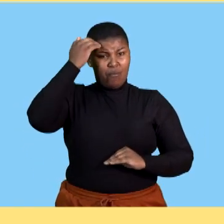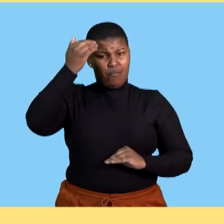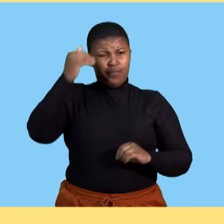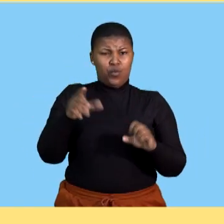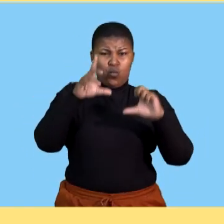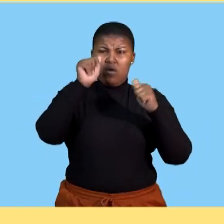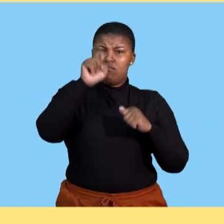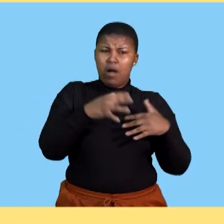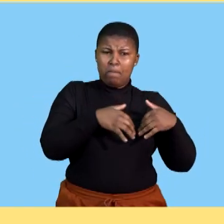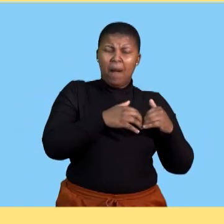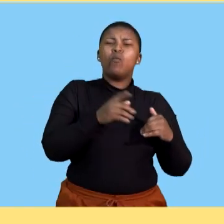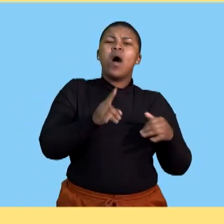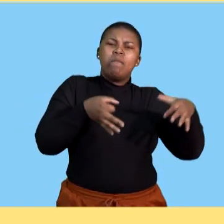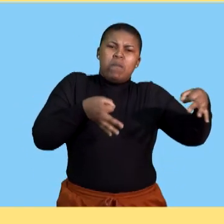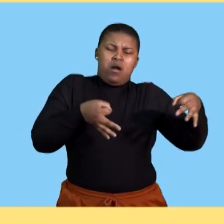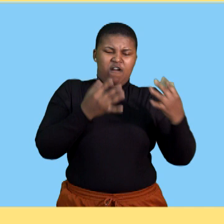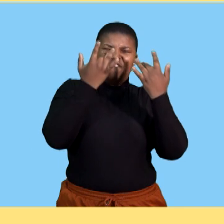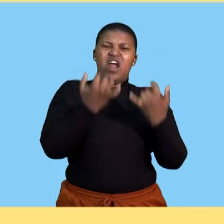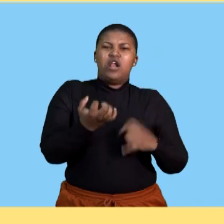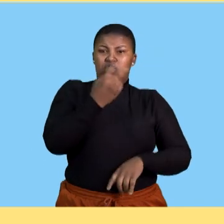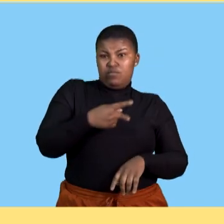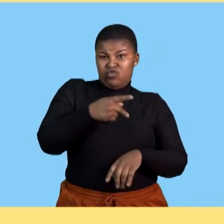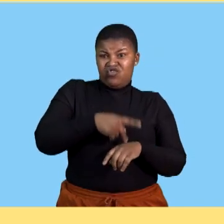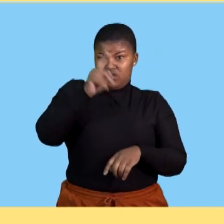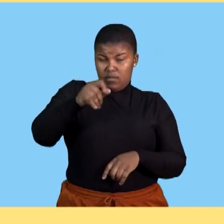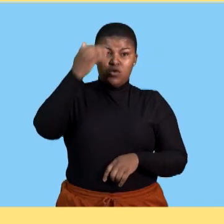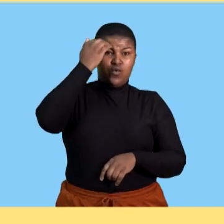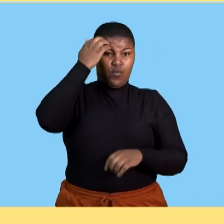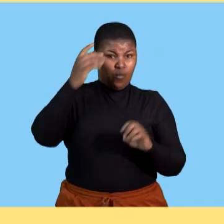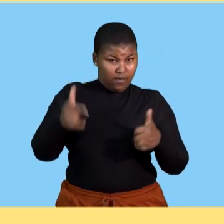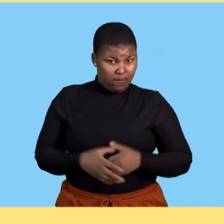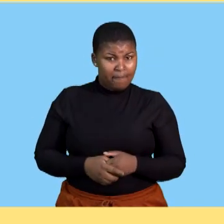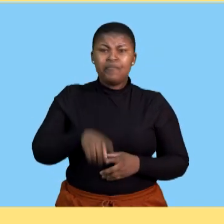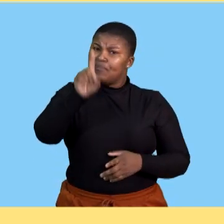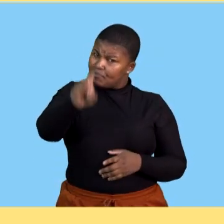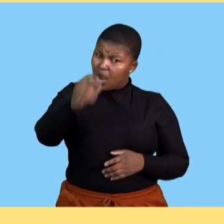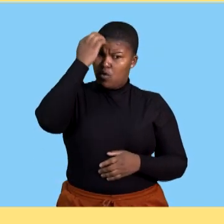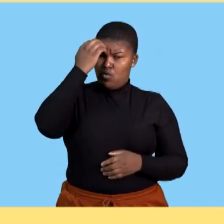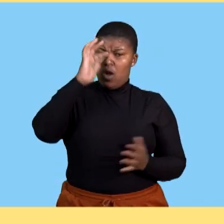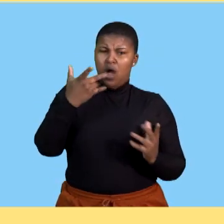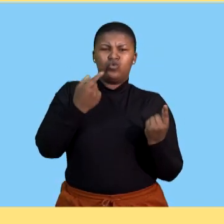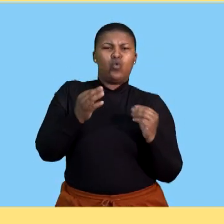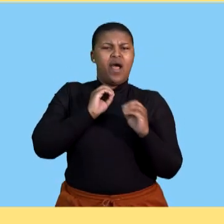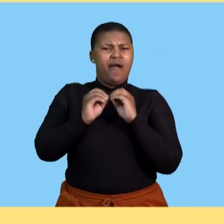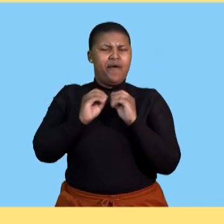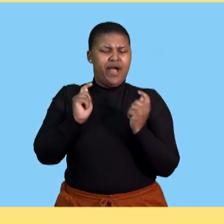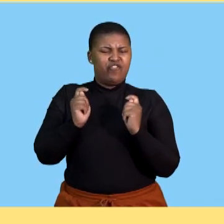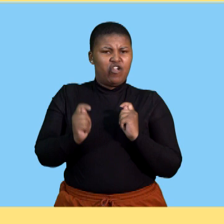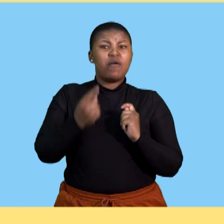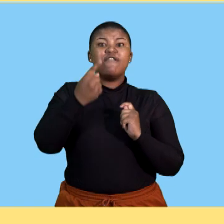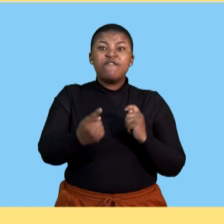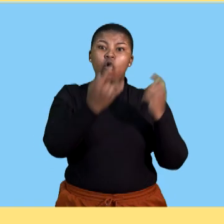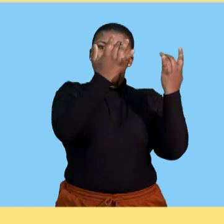you should be able to prepare the statement of financial position. You must also be able to do adjustments